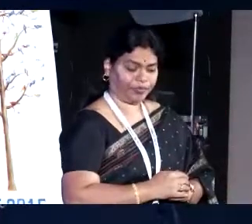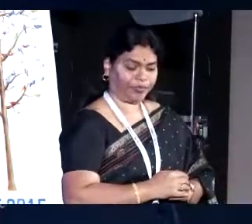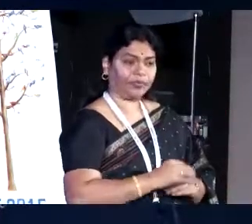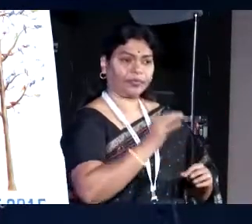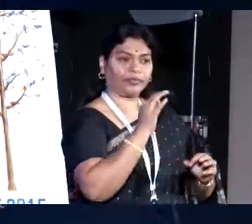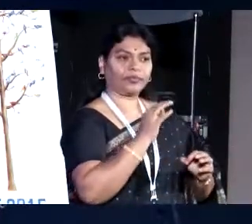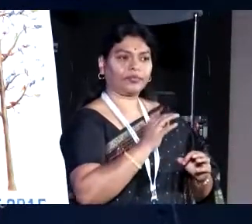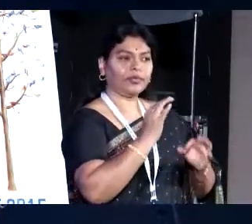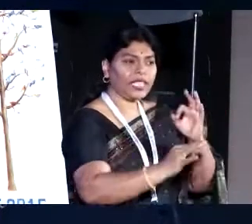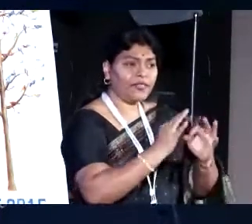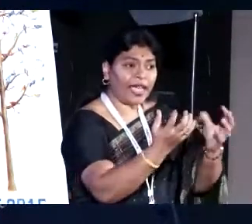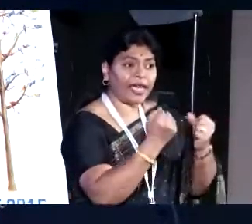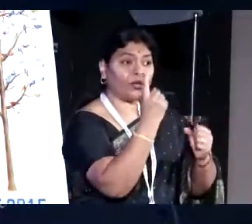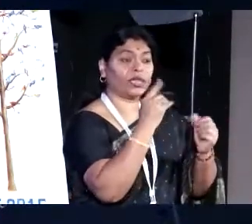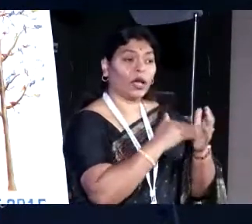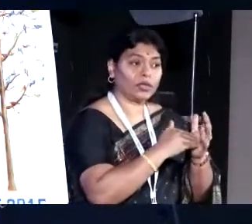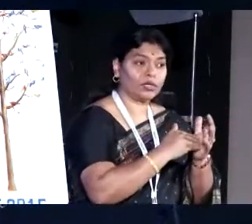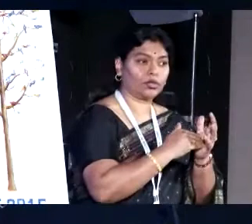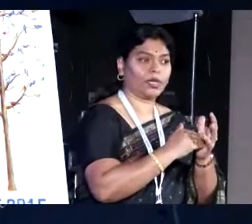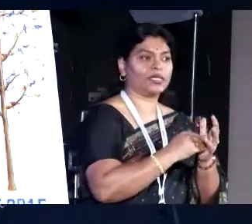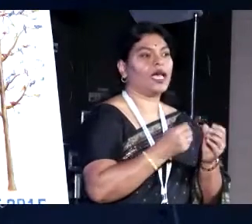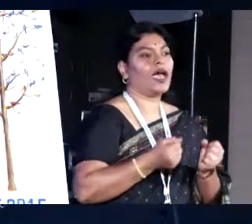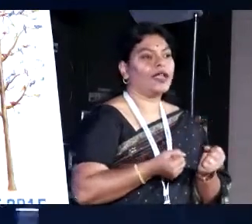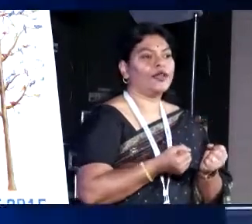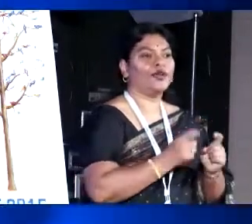If I give 1000 rupees to someone, I might call that it is a donation.